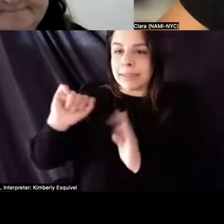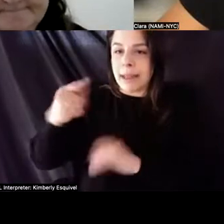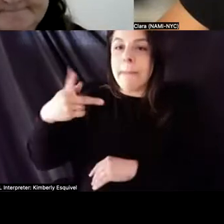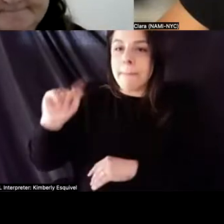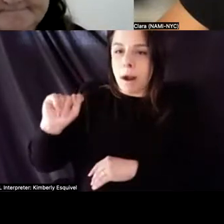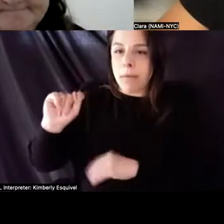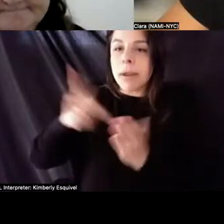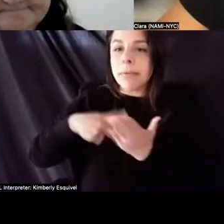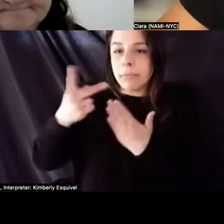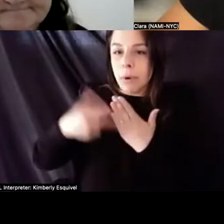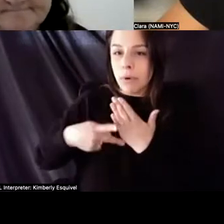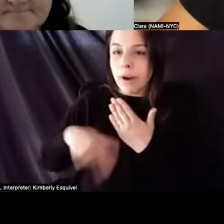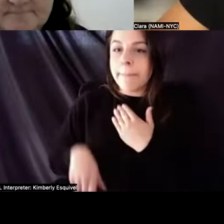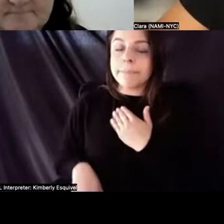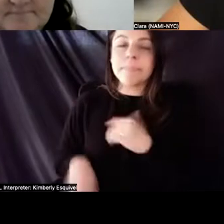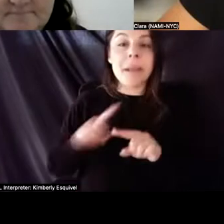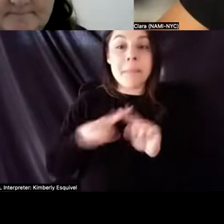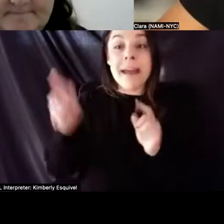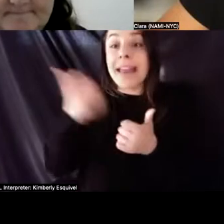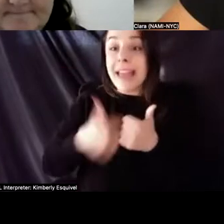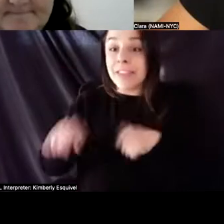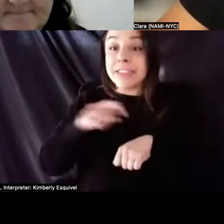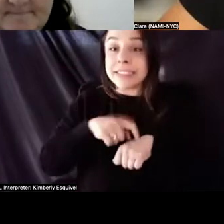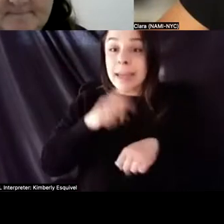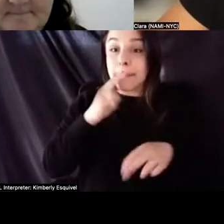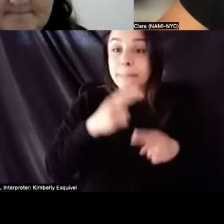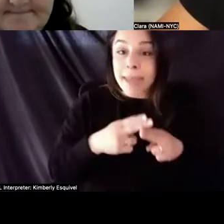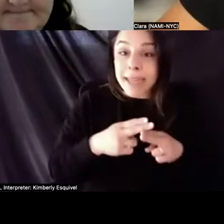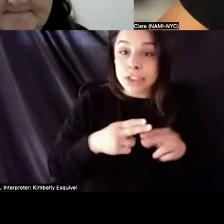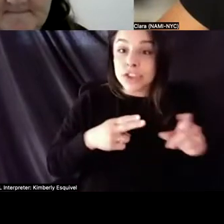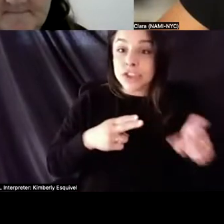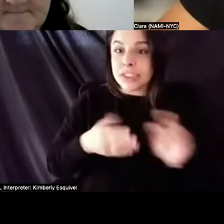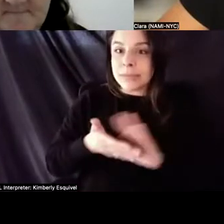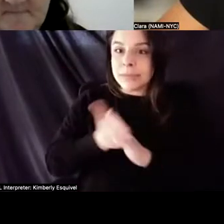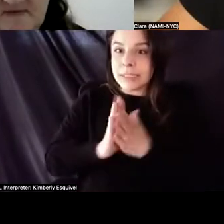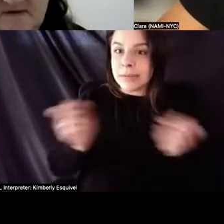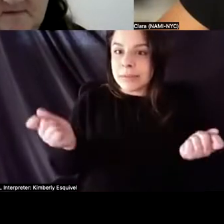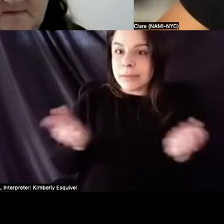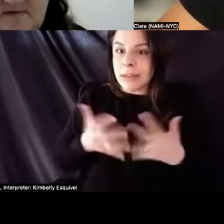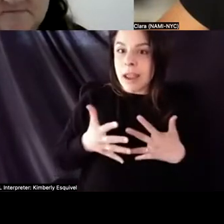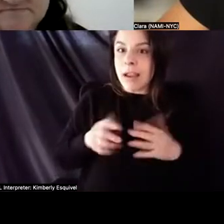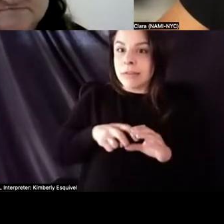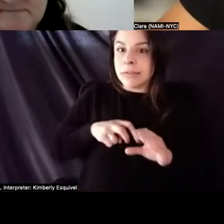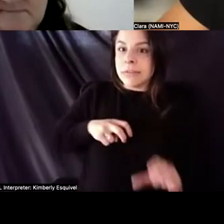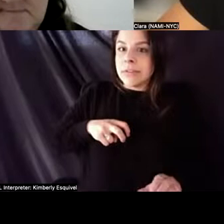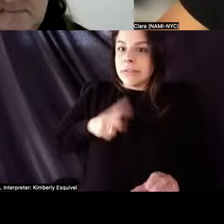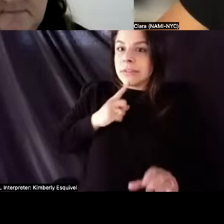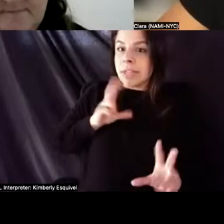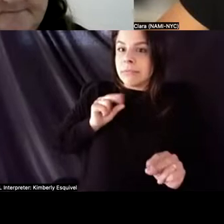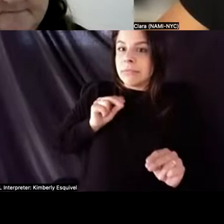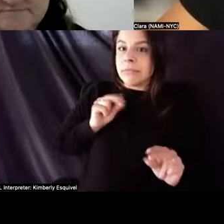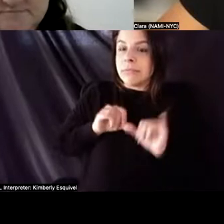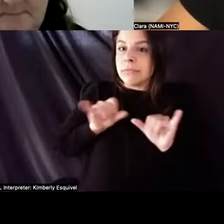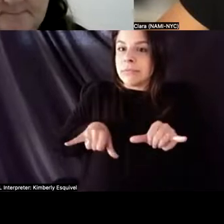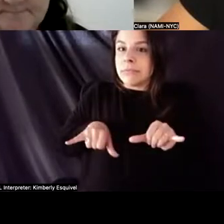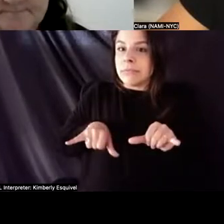every time it's brought up, she gets very fearful. She pulls back. She's like, no, I'm comfortable here. Like,